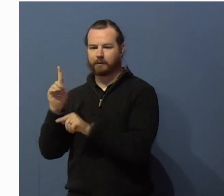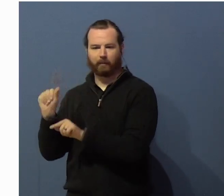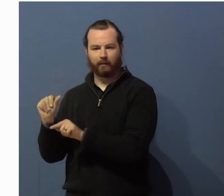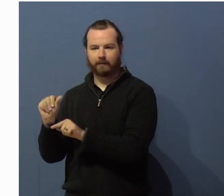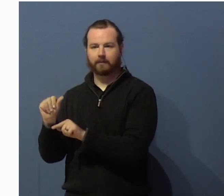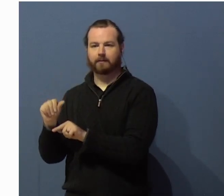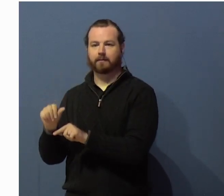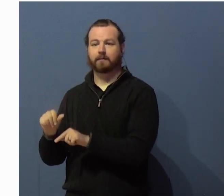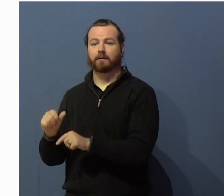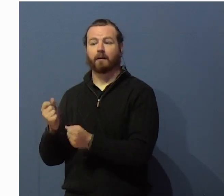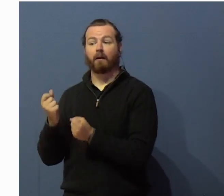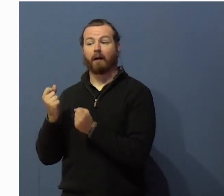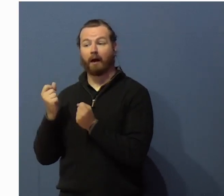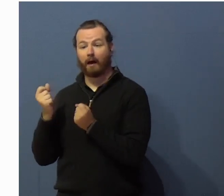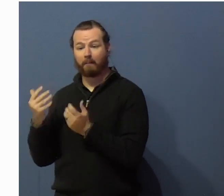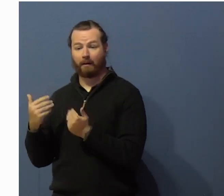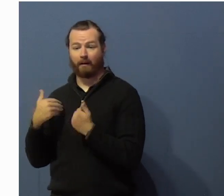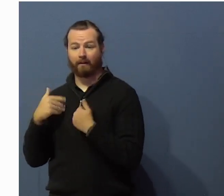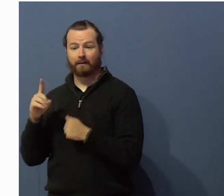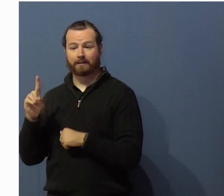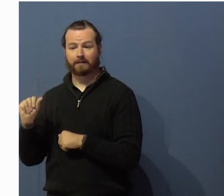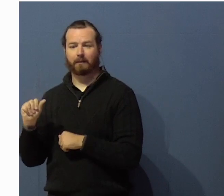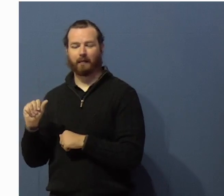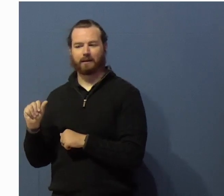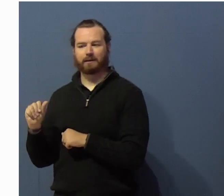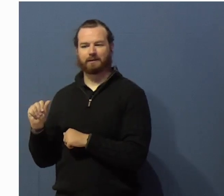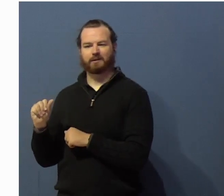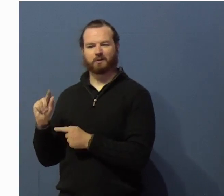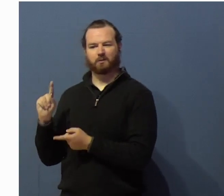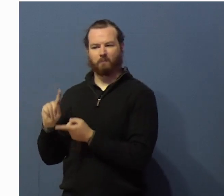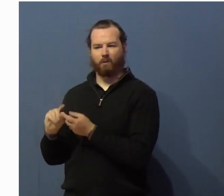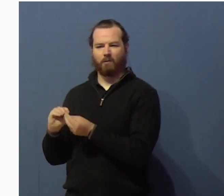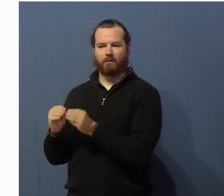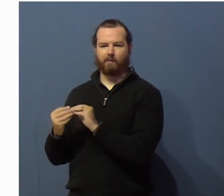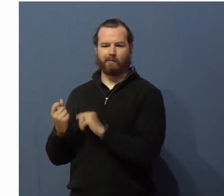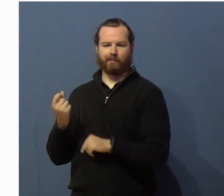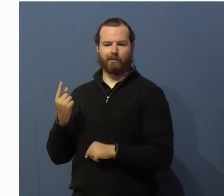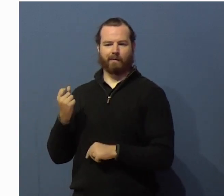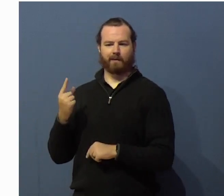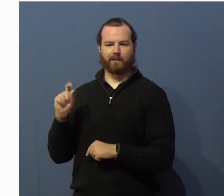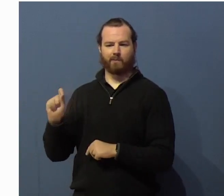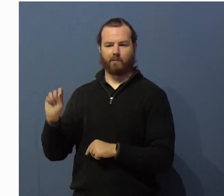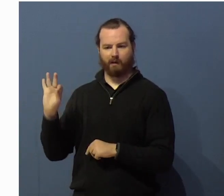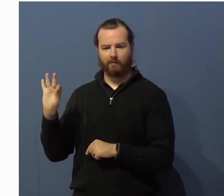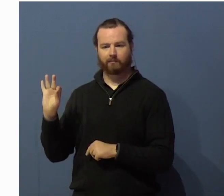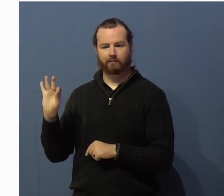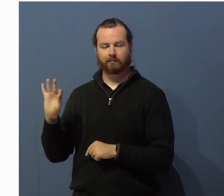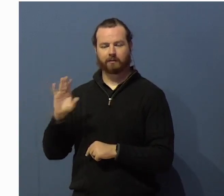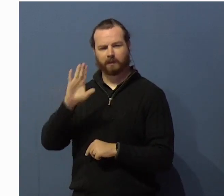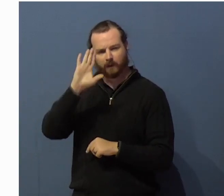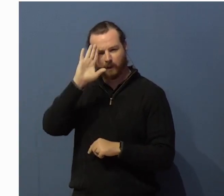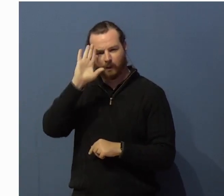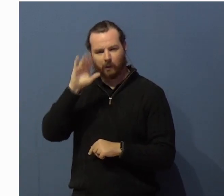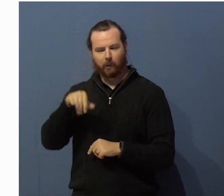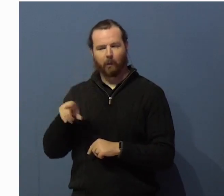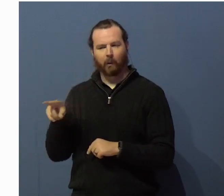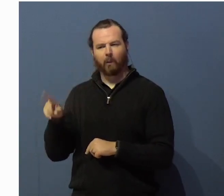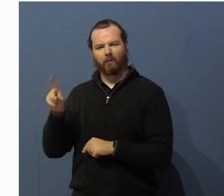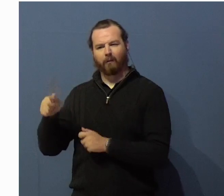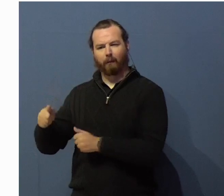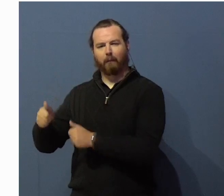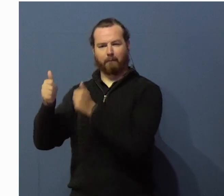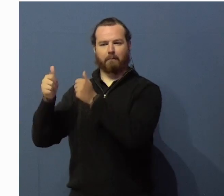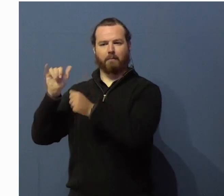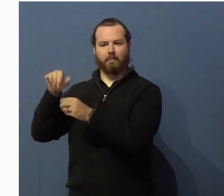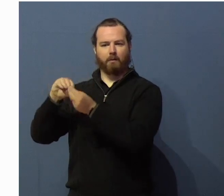.9%. We have work to do. You're out there. You have gifts. You have stuff you can share with people. You have a community and a